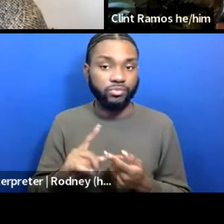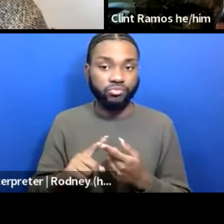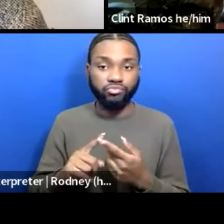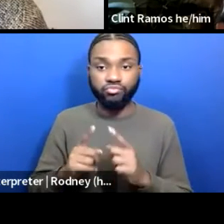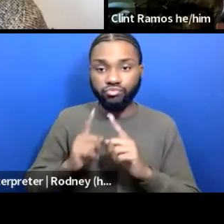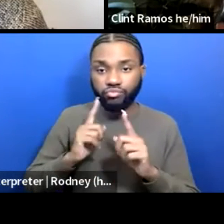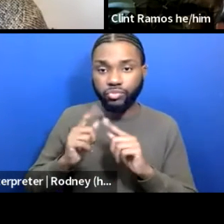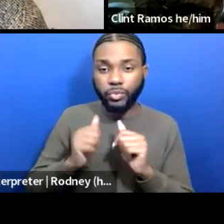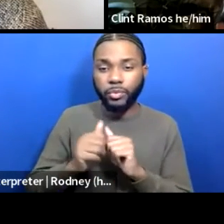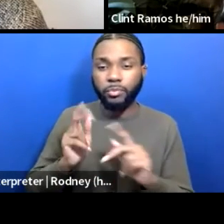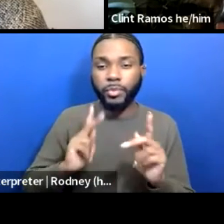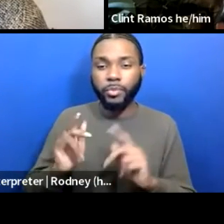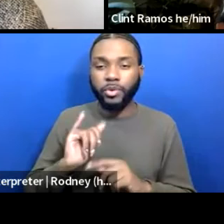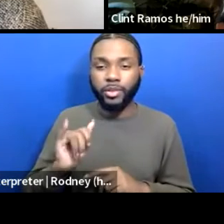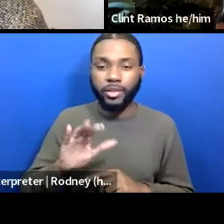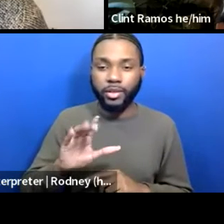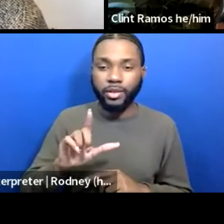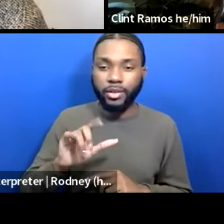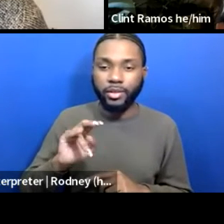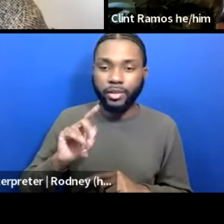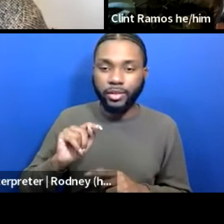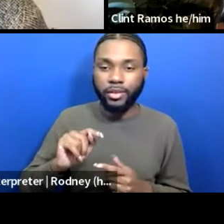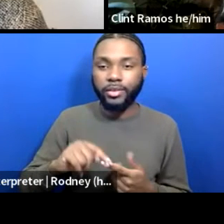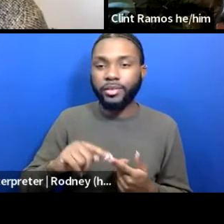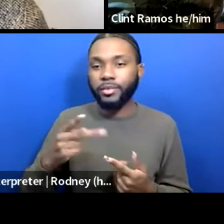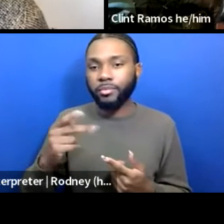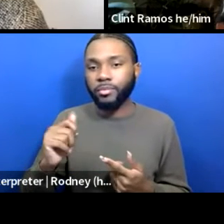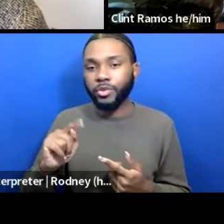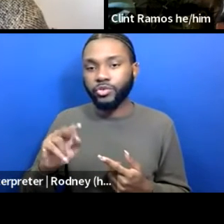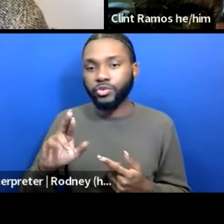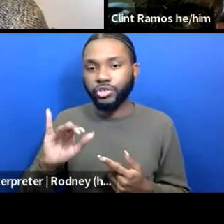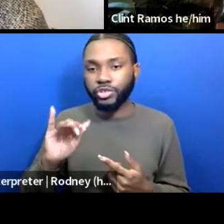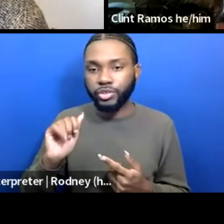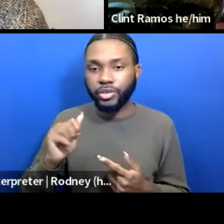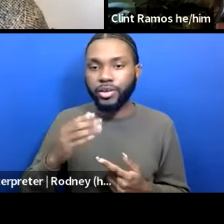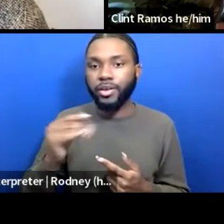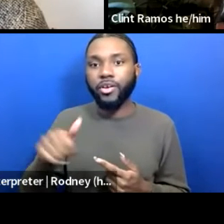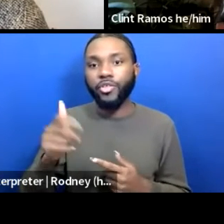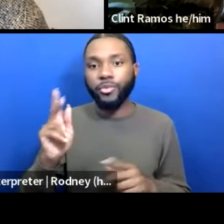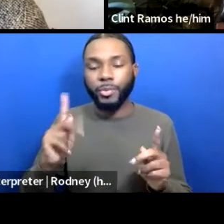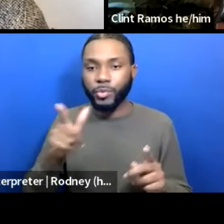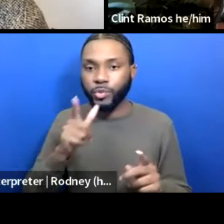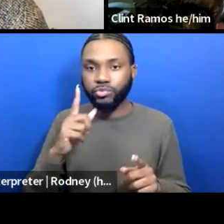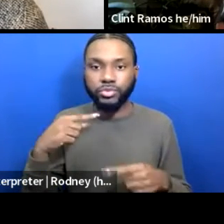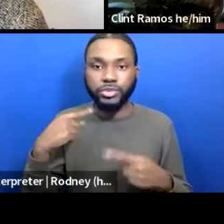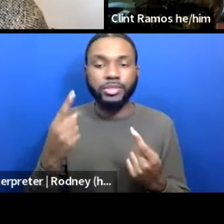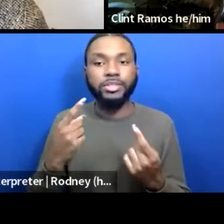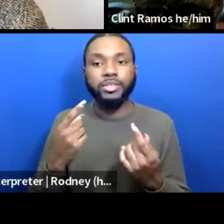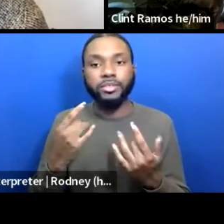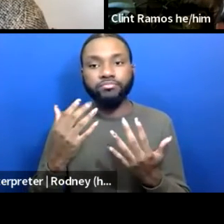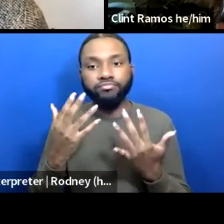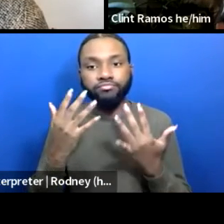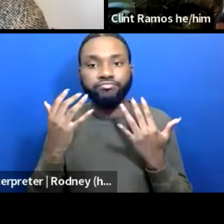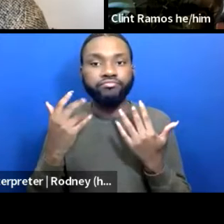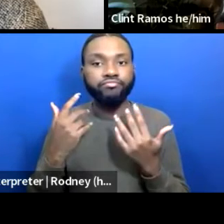conversations with people like Clint and Patricia and others who have been gracious enough to